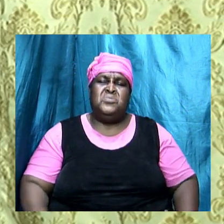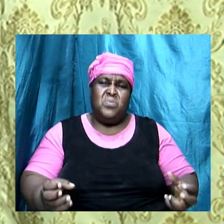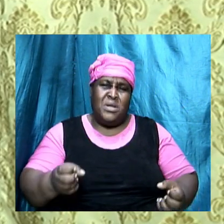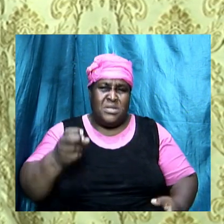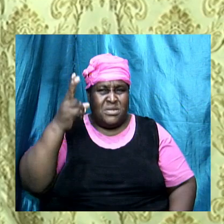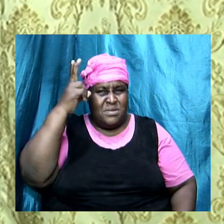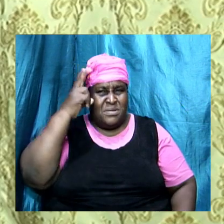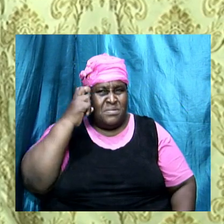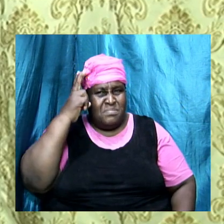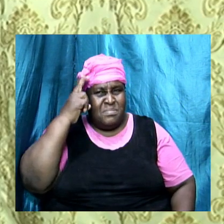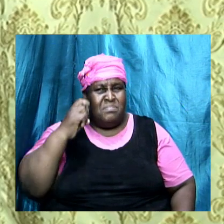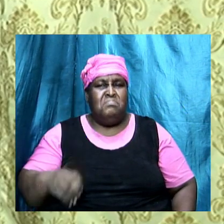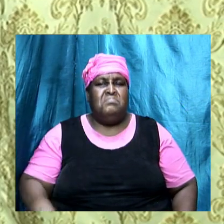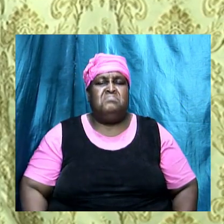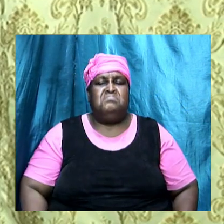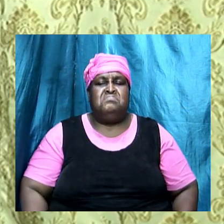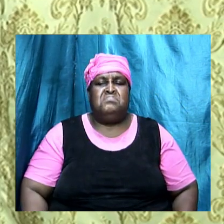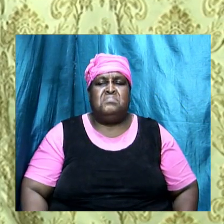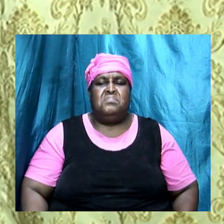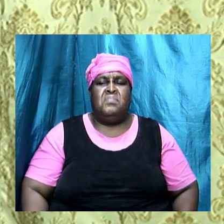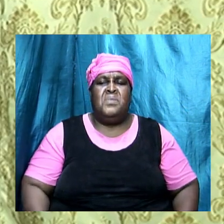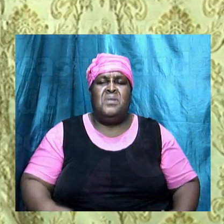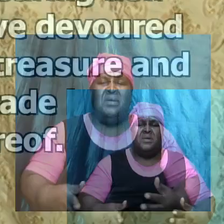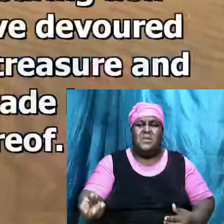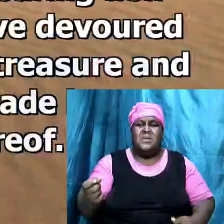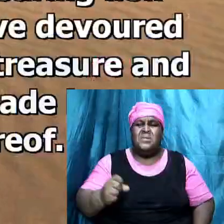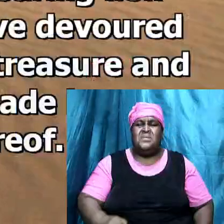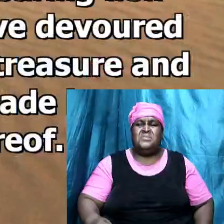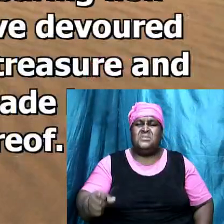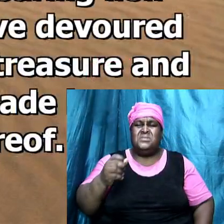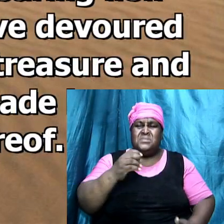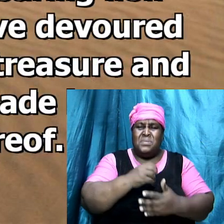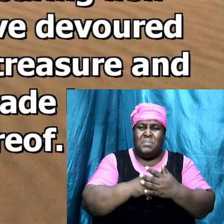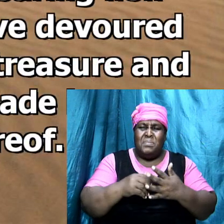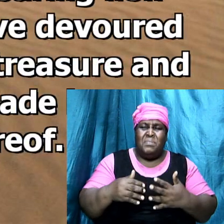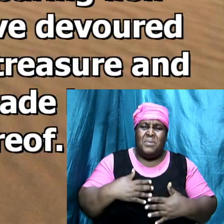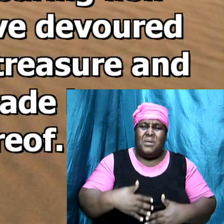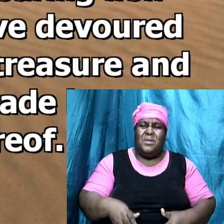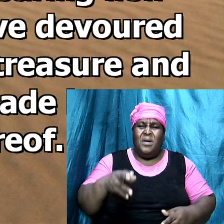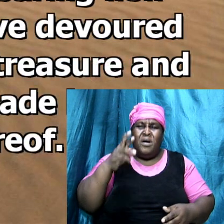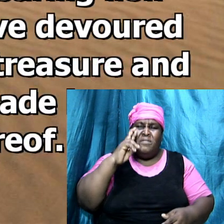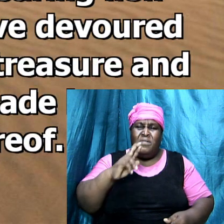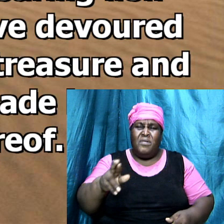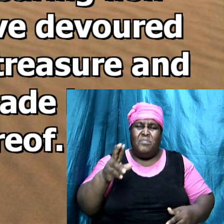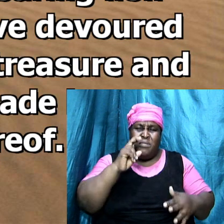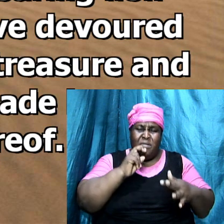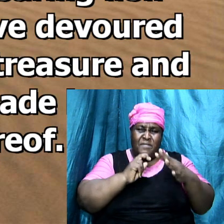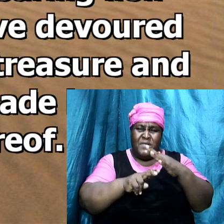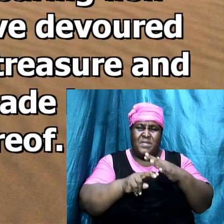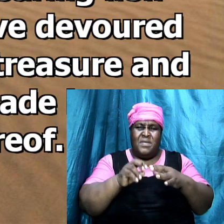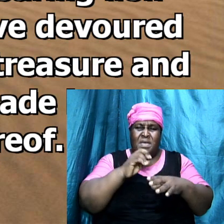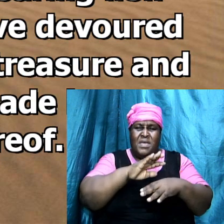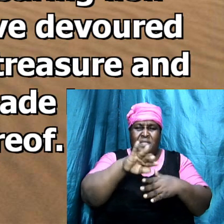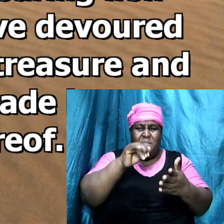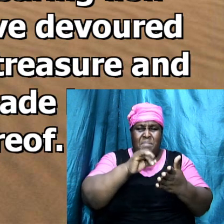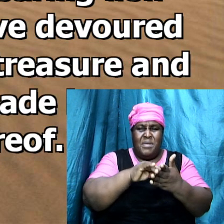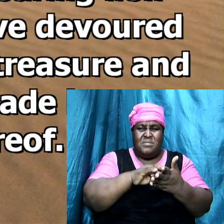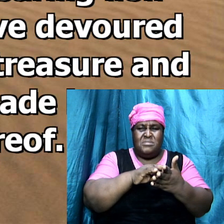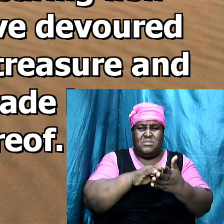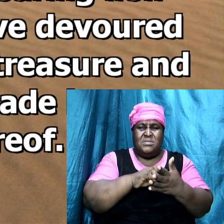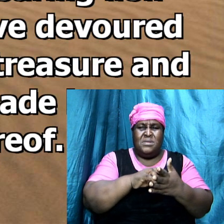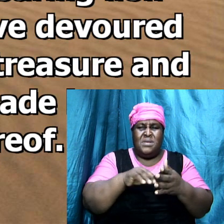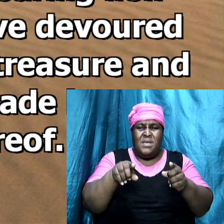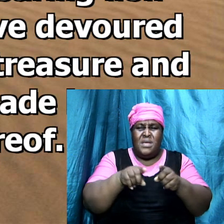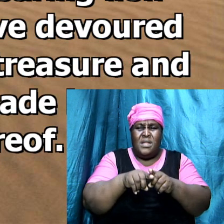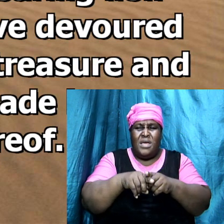message that will excuse sin there is a conspiracy of her prophets in the midst there like